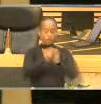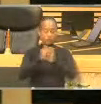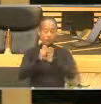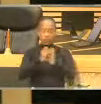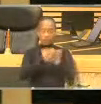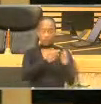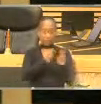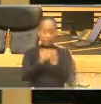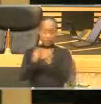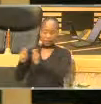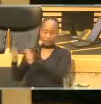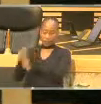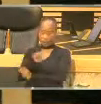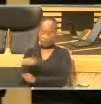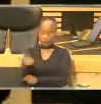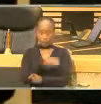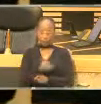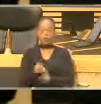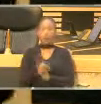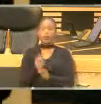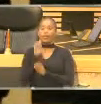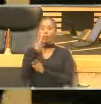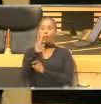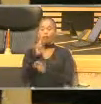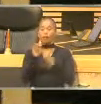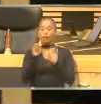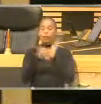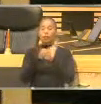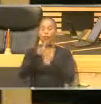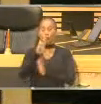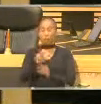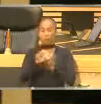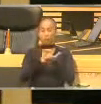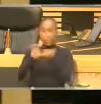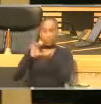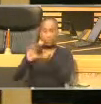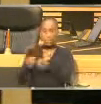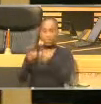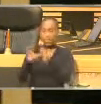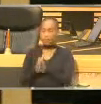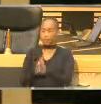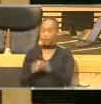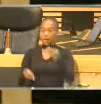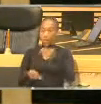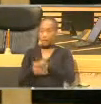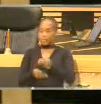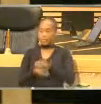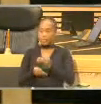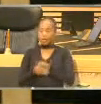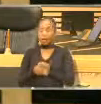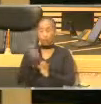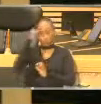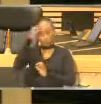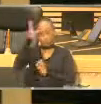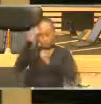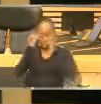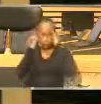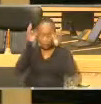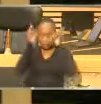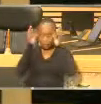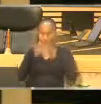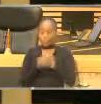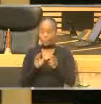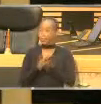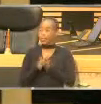Did it approve 12 million rent funding towards additional guest concept design, 9 technical studies, and